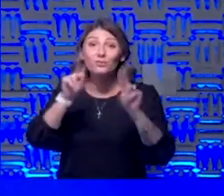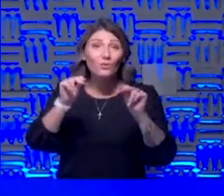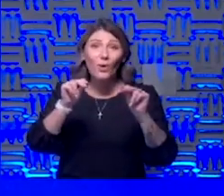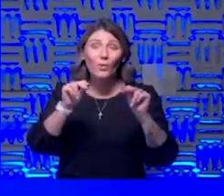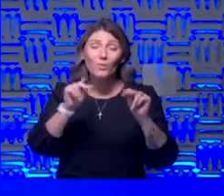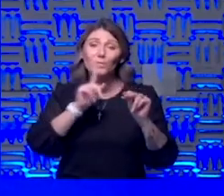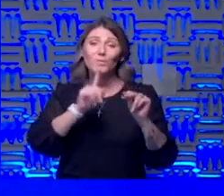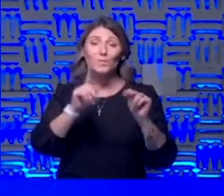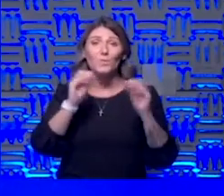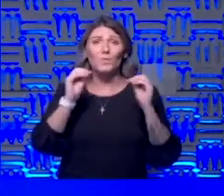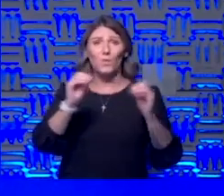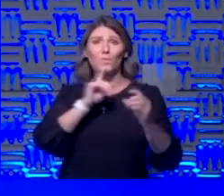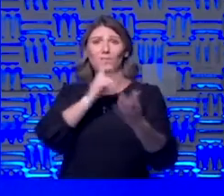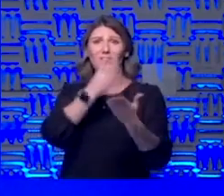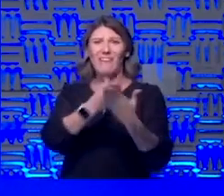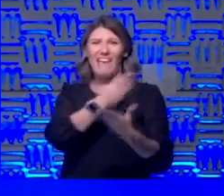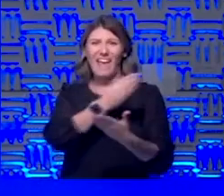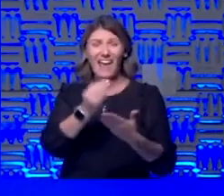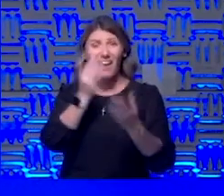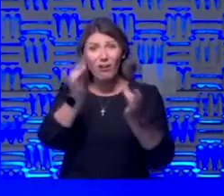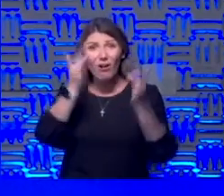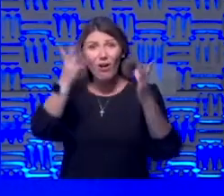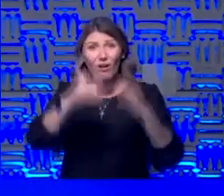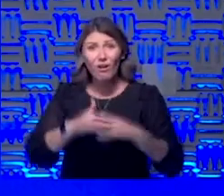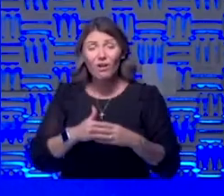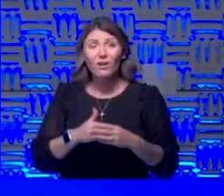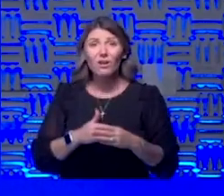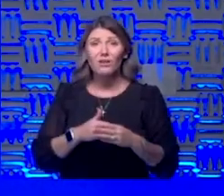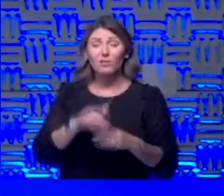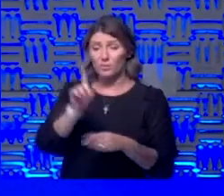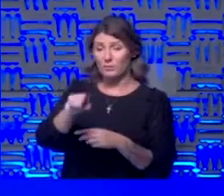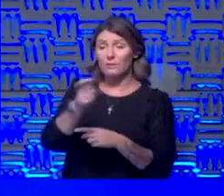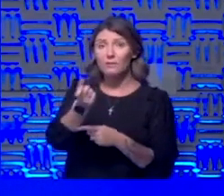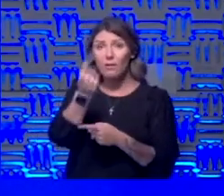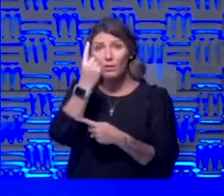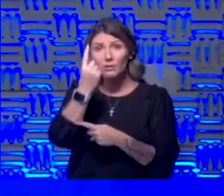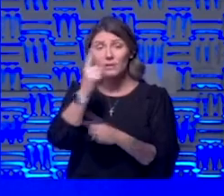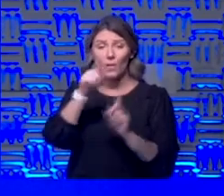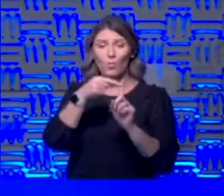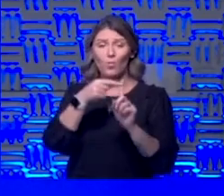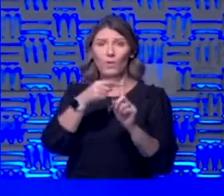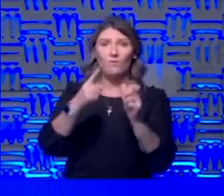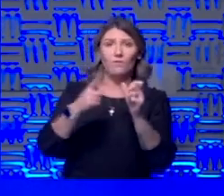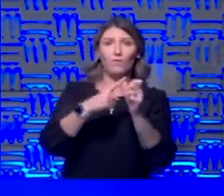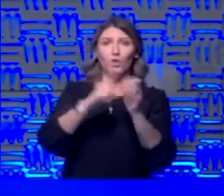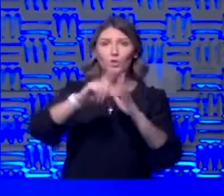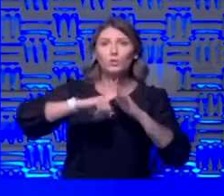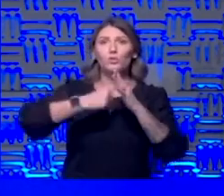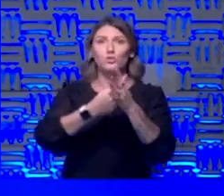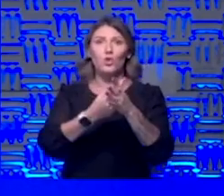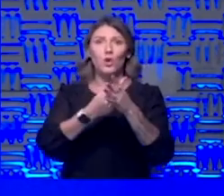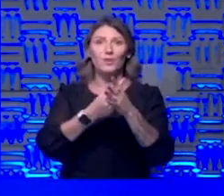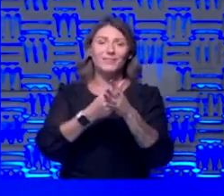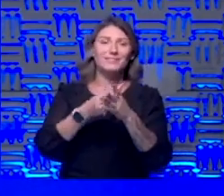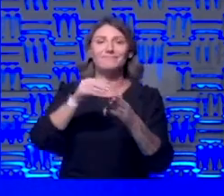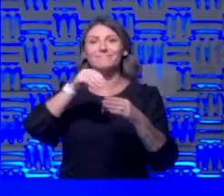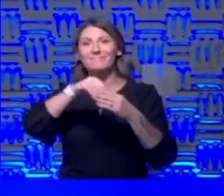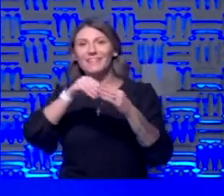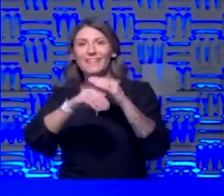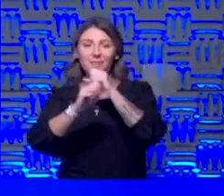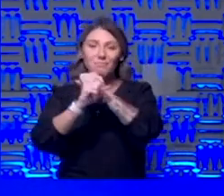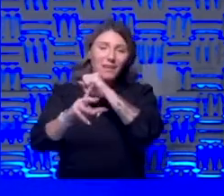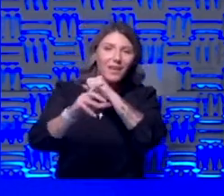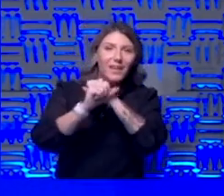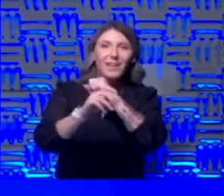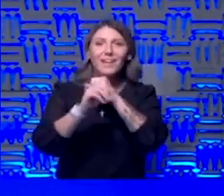efficacy and also possible detriment we have to understand that when this first started becoming uh in the mainstream media when